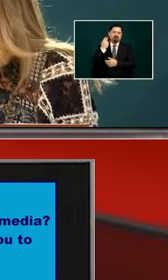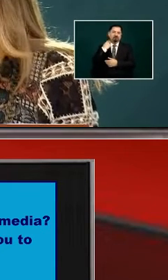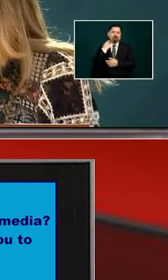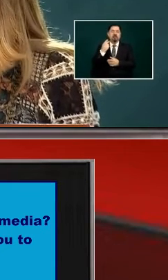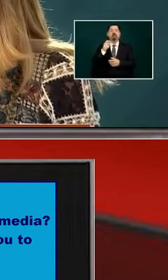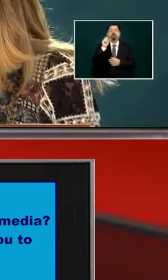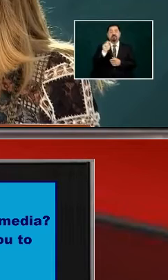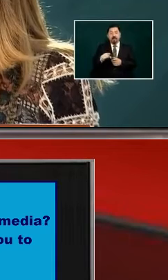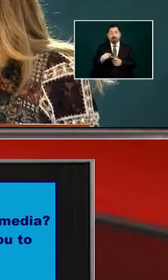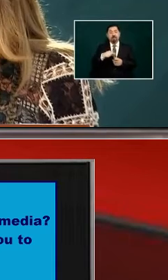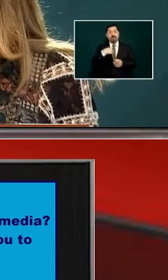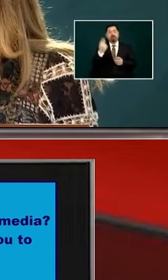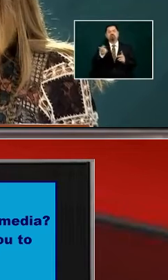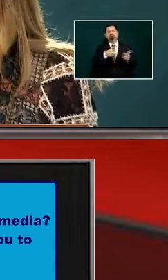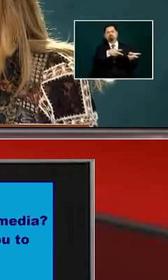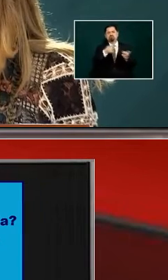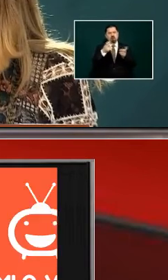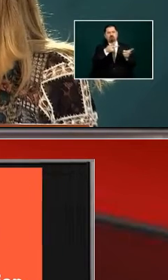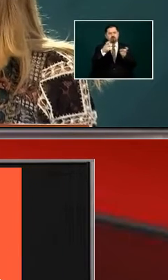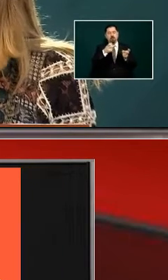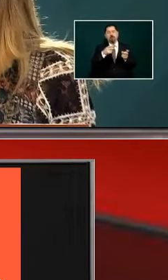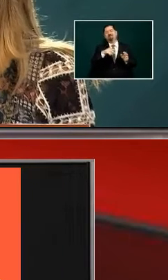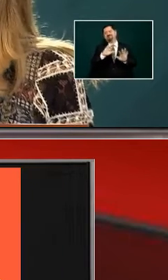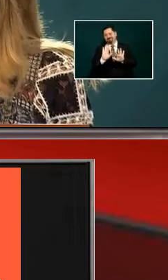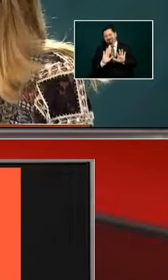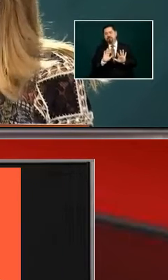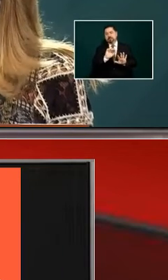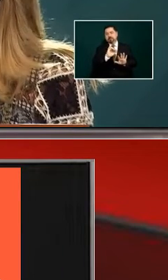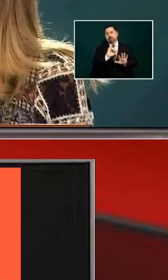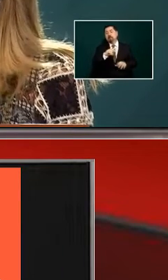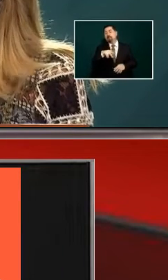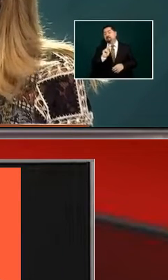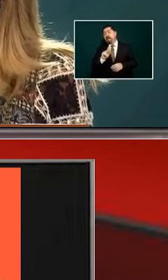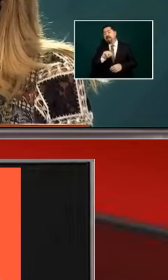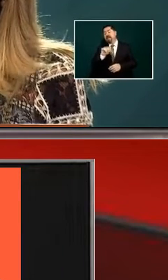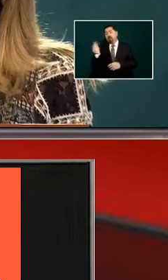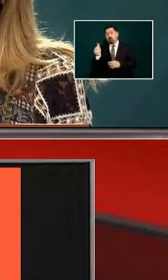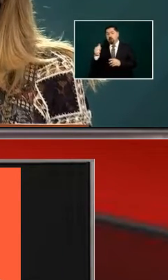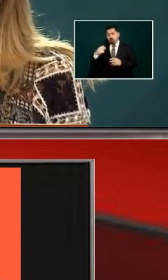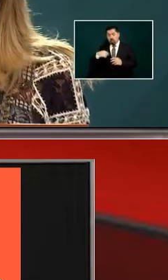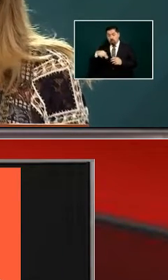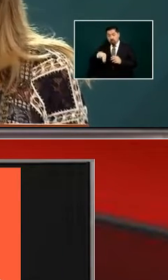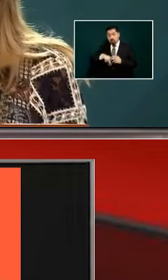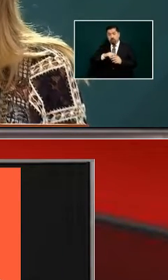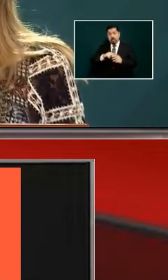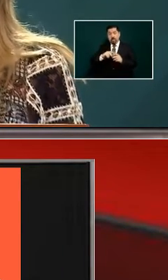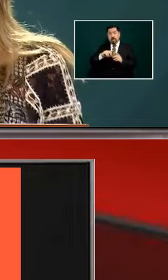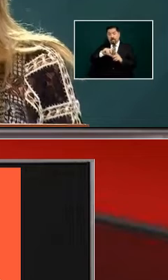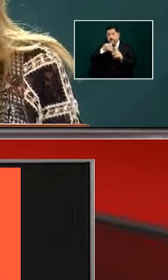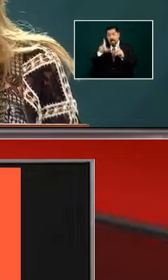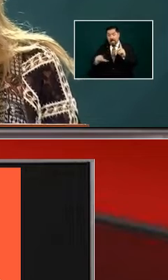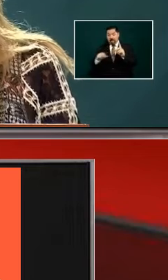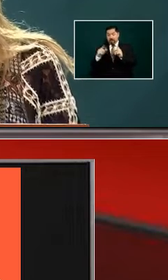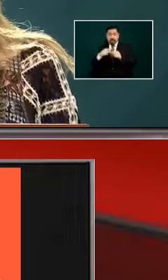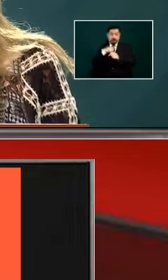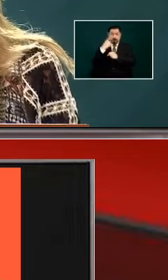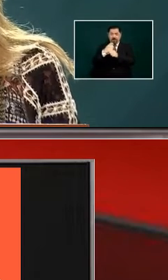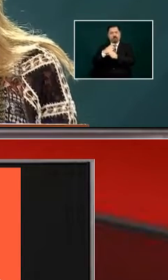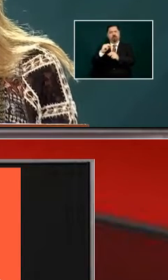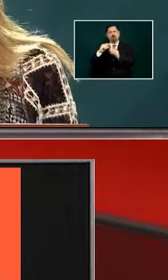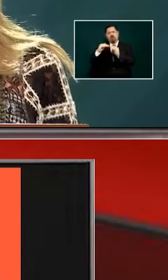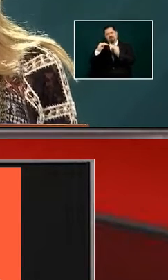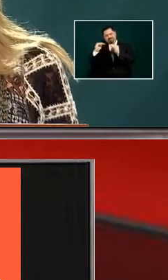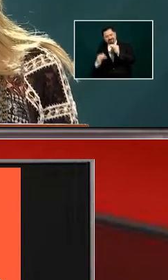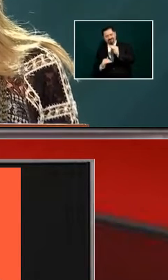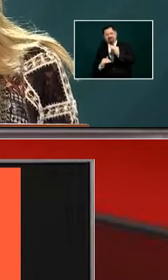but when it has to do with homicide even though we're below the median we still